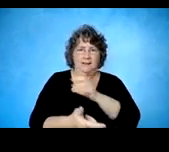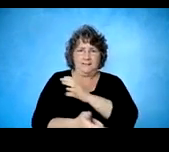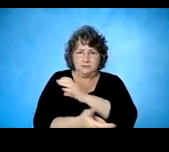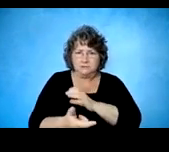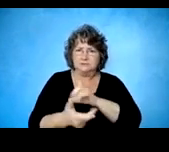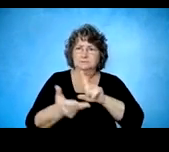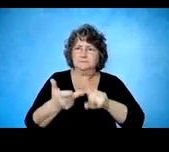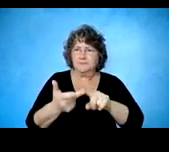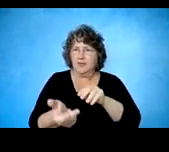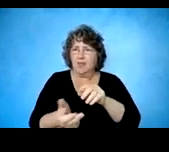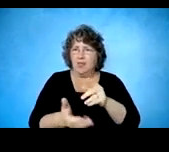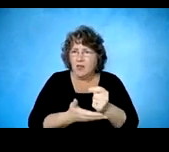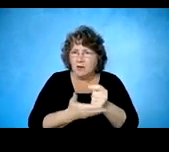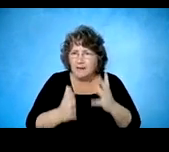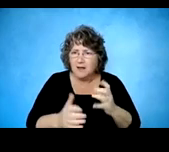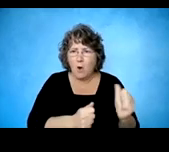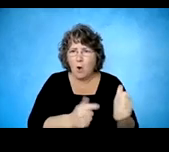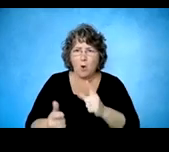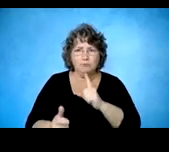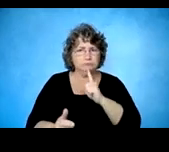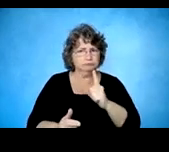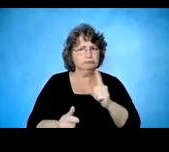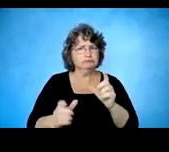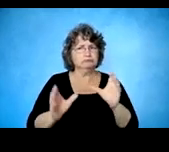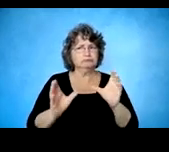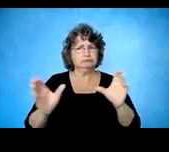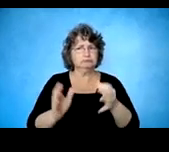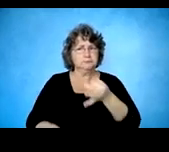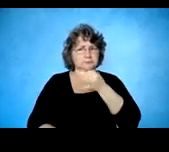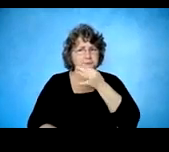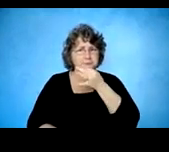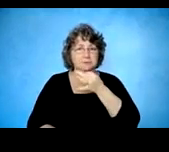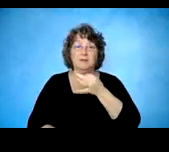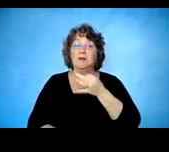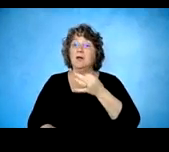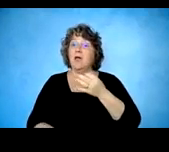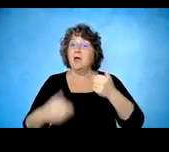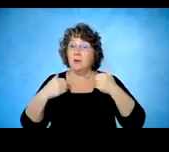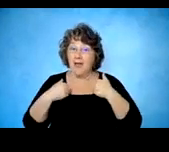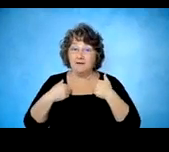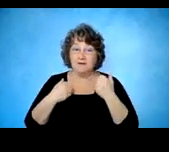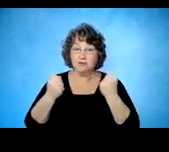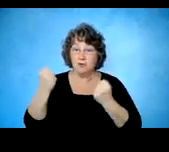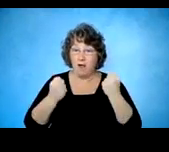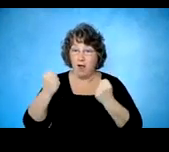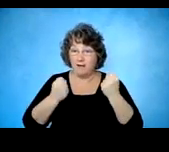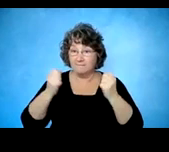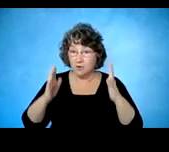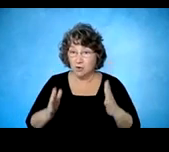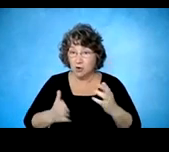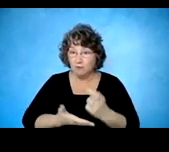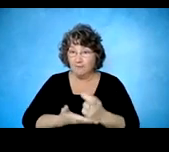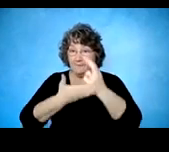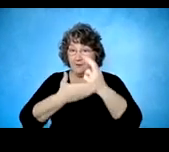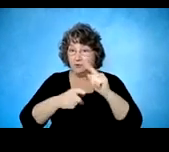with vocational services as well. We're also one of the few places that have driver rehabilitation trainings and a